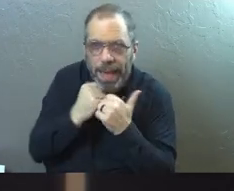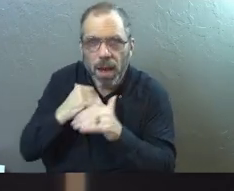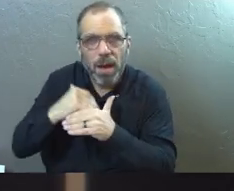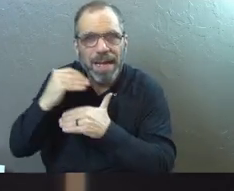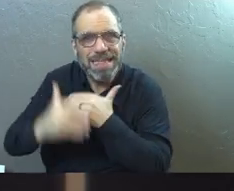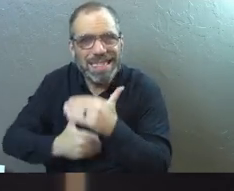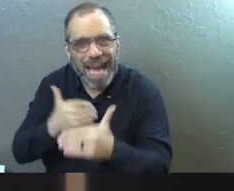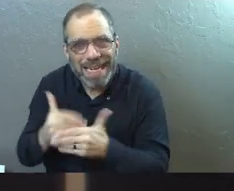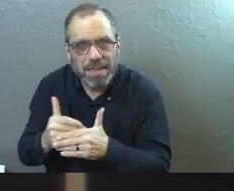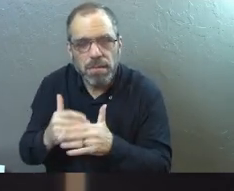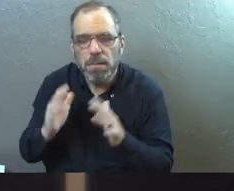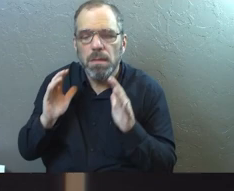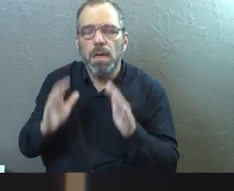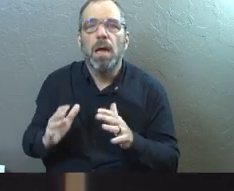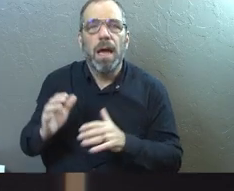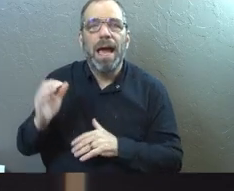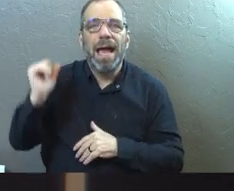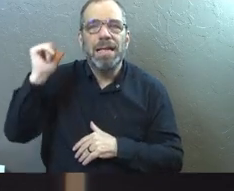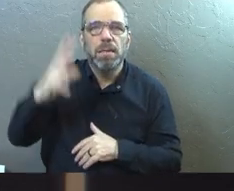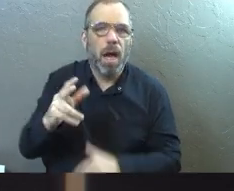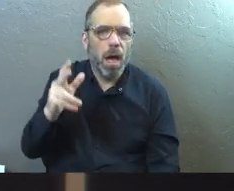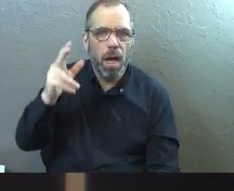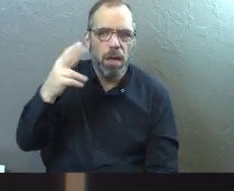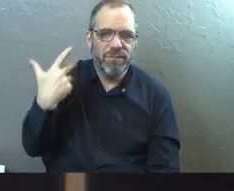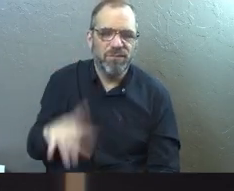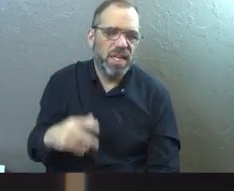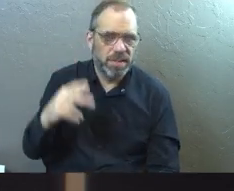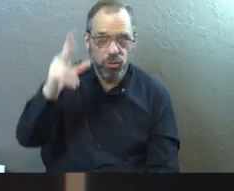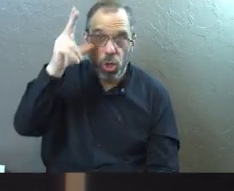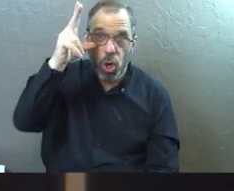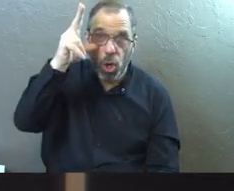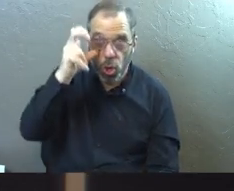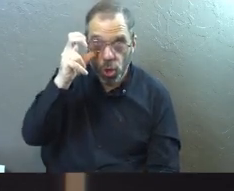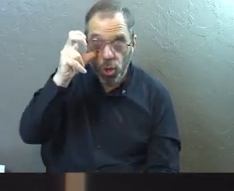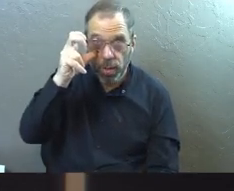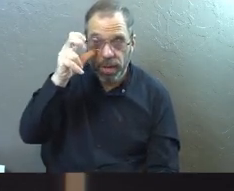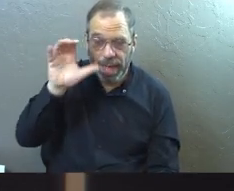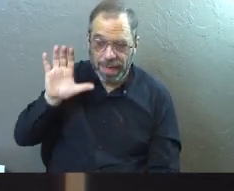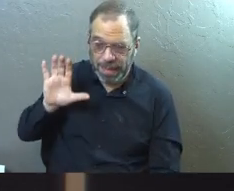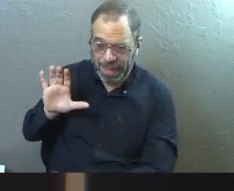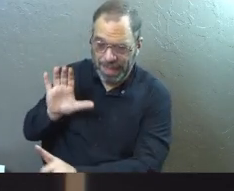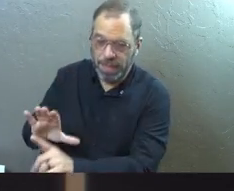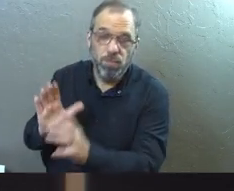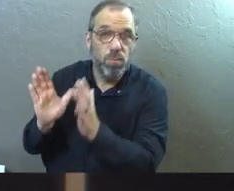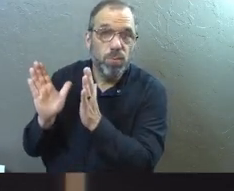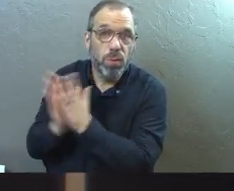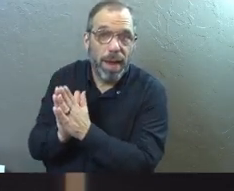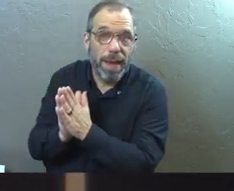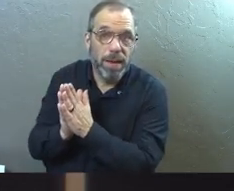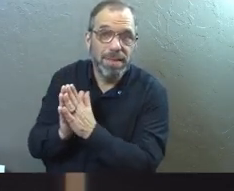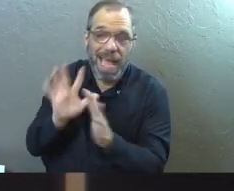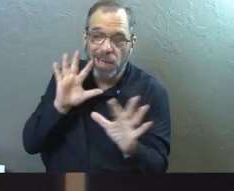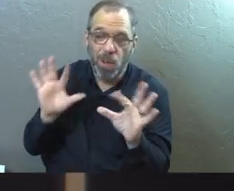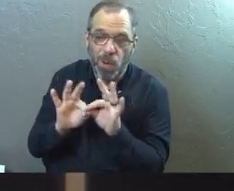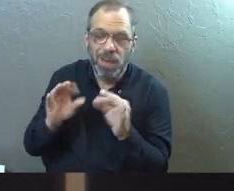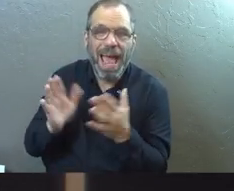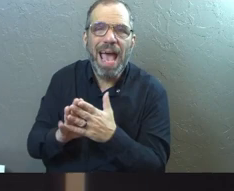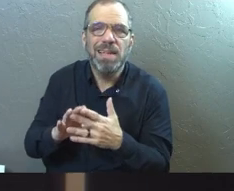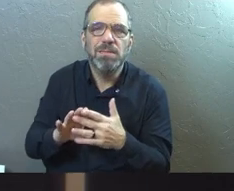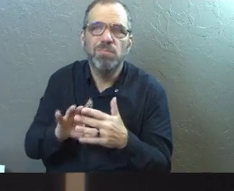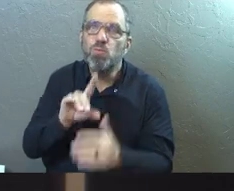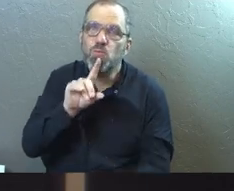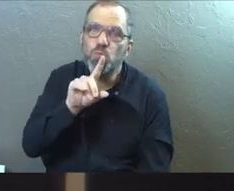kindness. And not only that, God has heard and received Cornelius' prayers to him and he counts them as authentic.